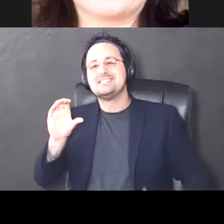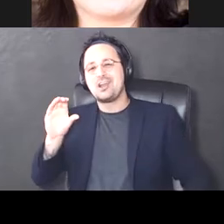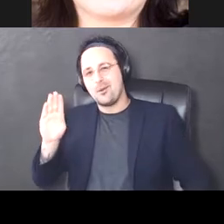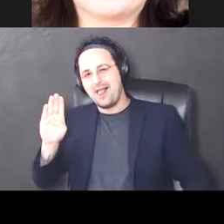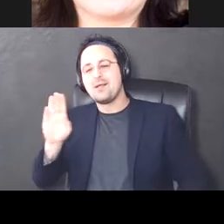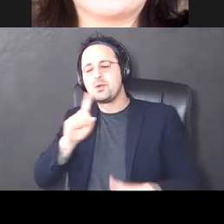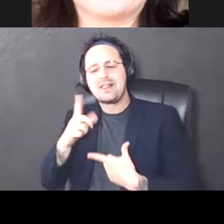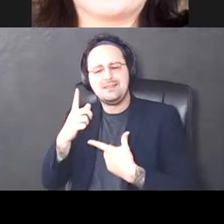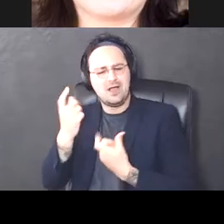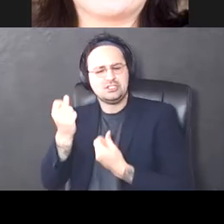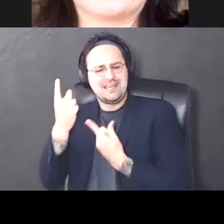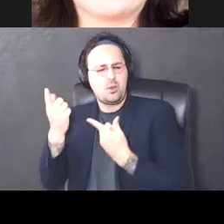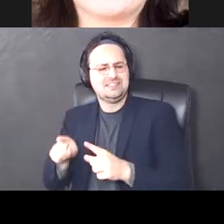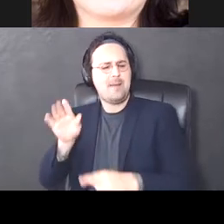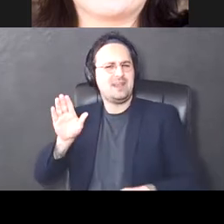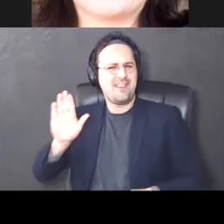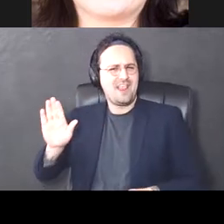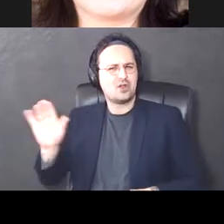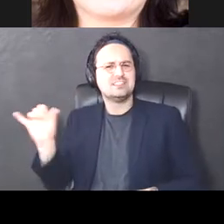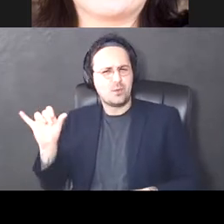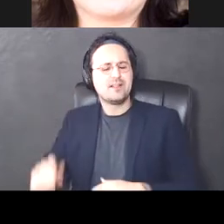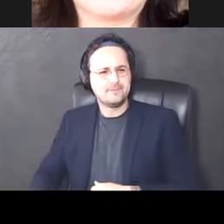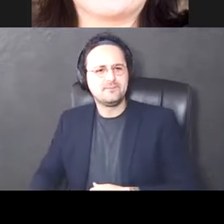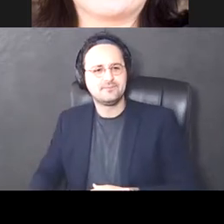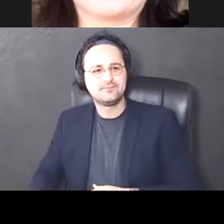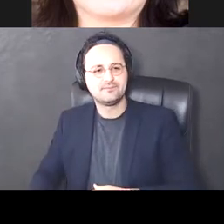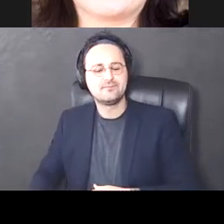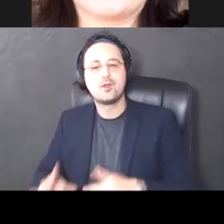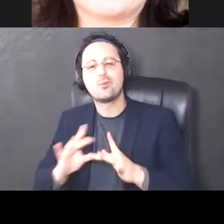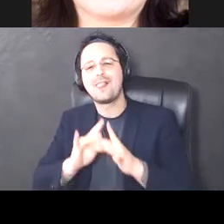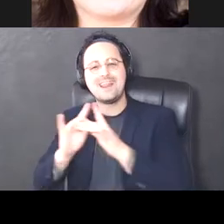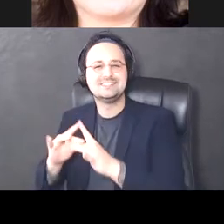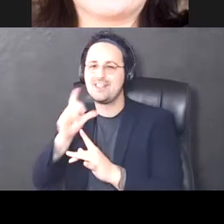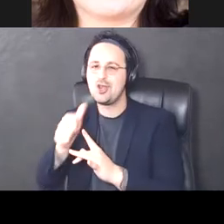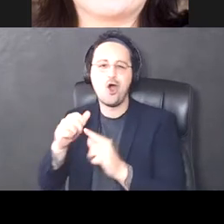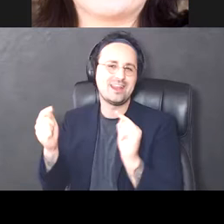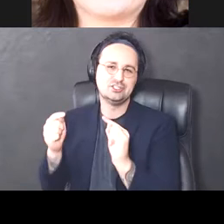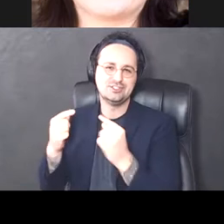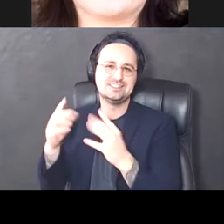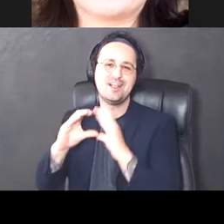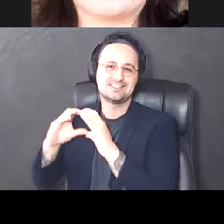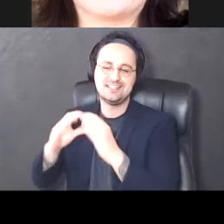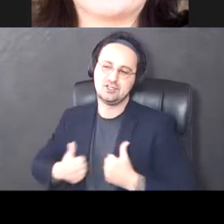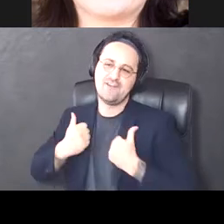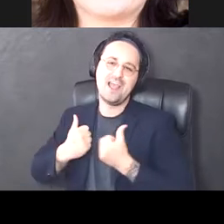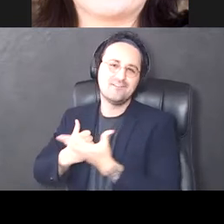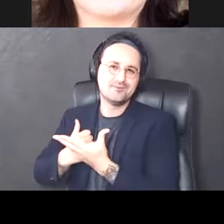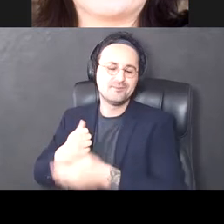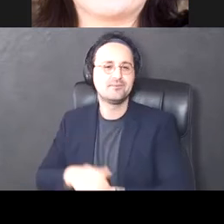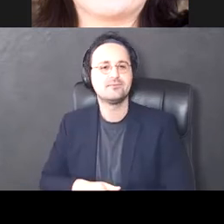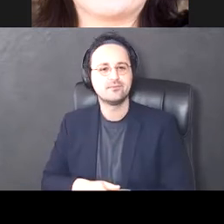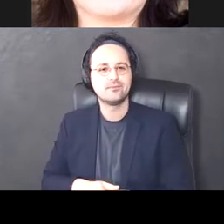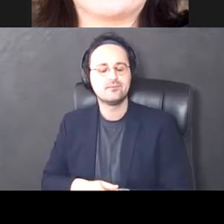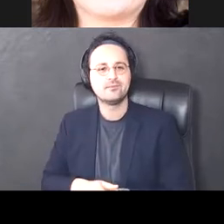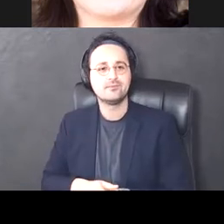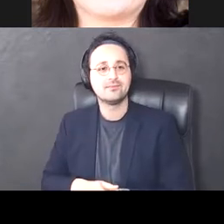understanding what's happening there, um, in terms of the non-injured cells that survive the stroke. So, um,